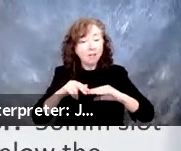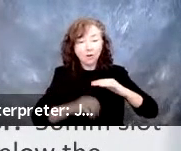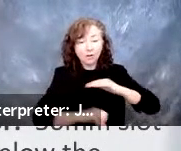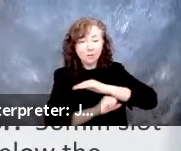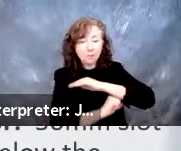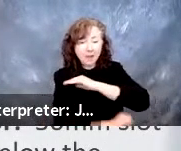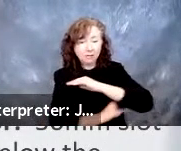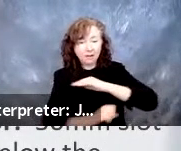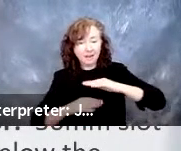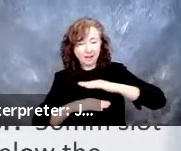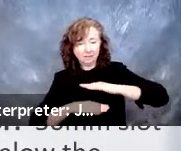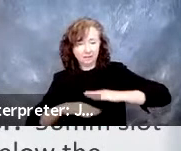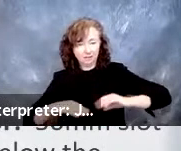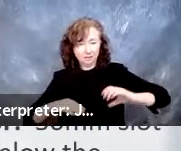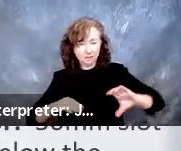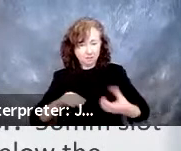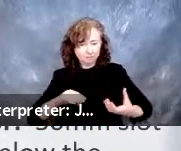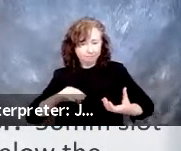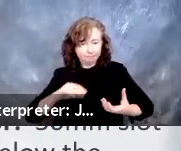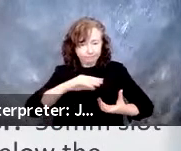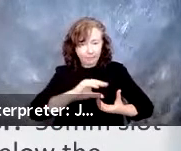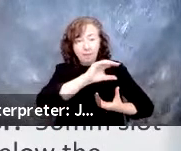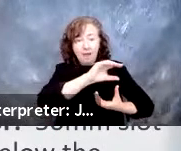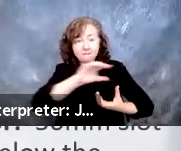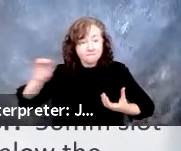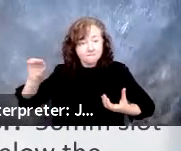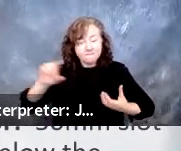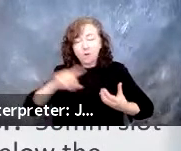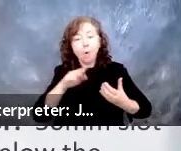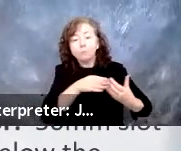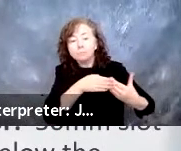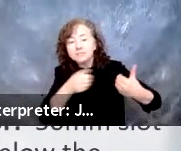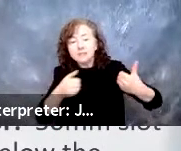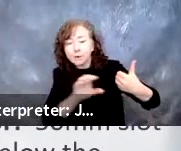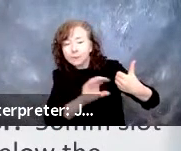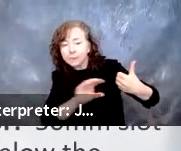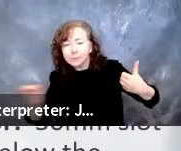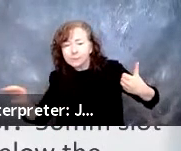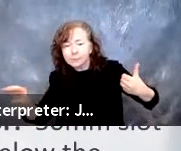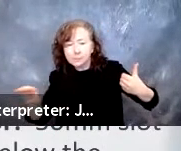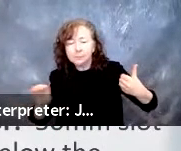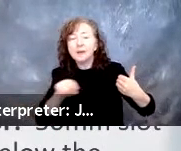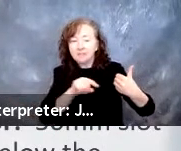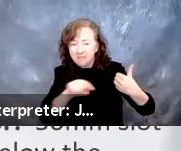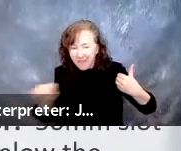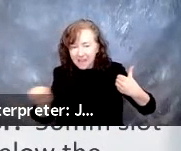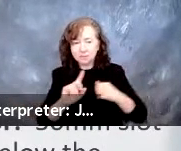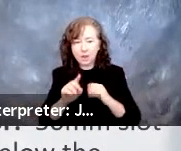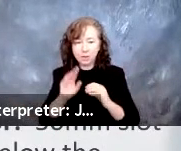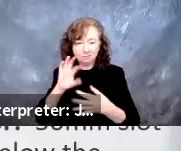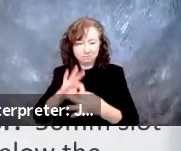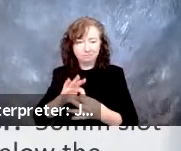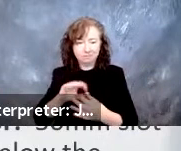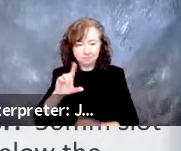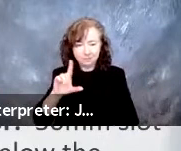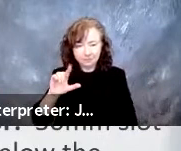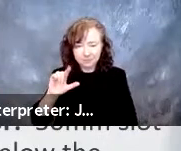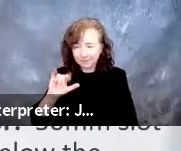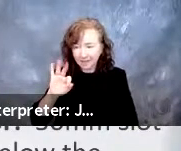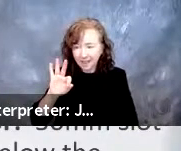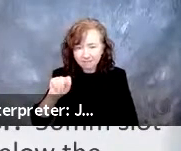batteries. And what this can do is give you a new surface to attach things like lifts, like ramps. And even allows for wheelchair